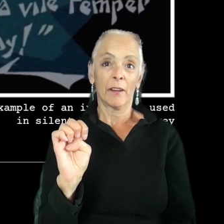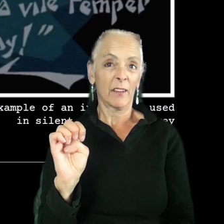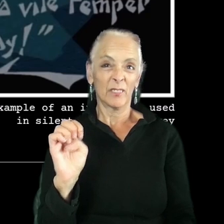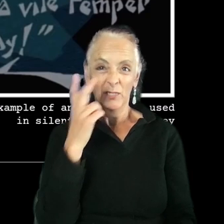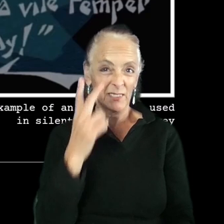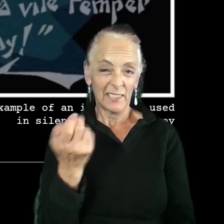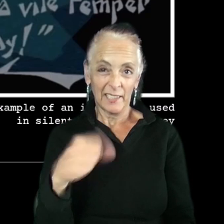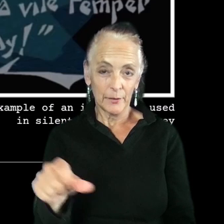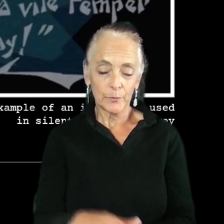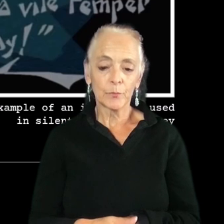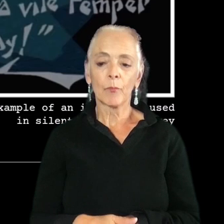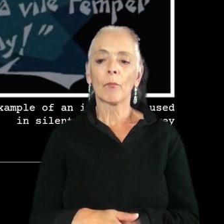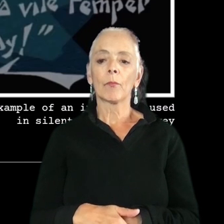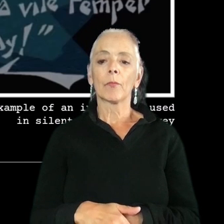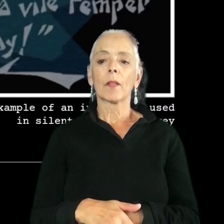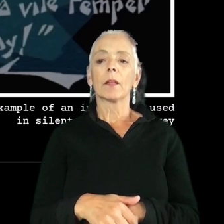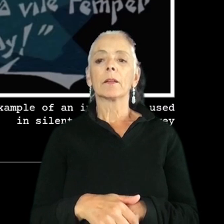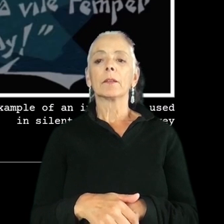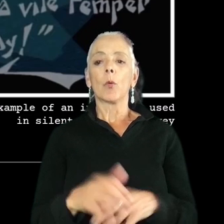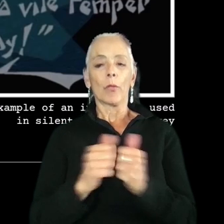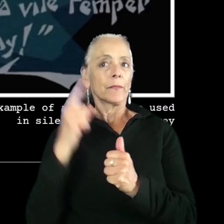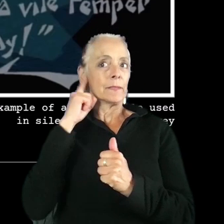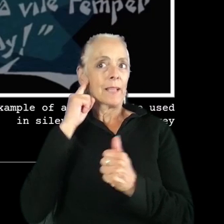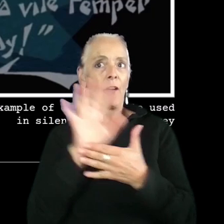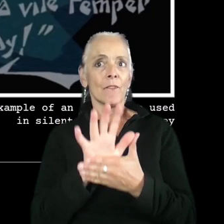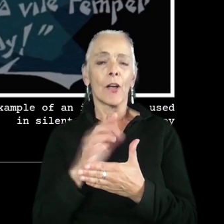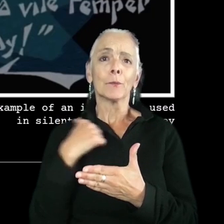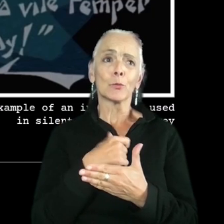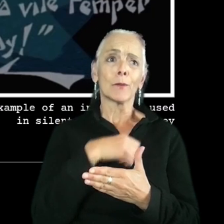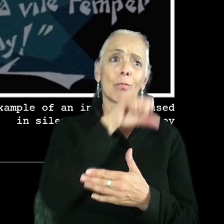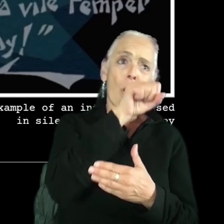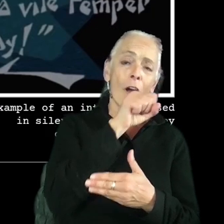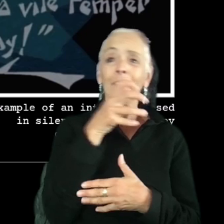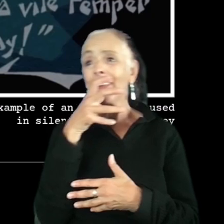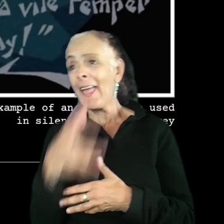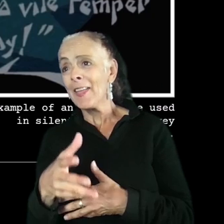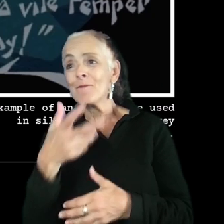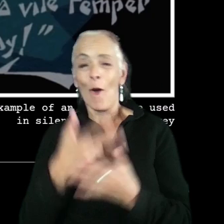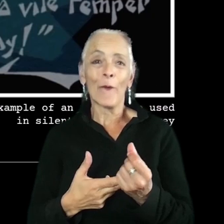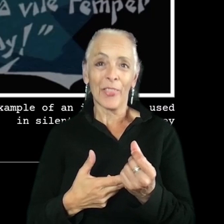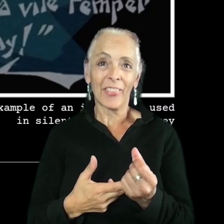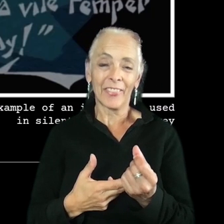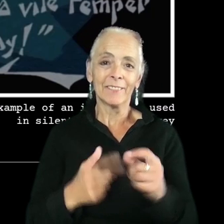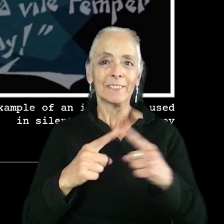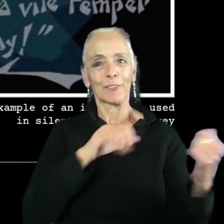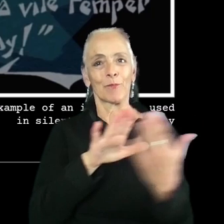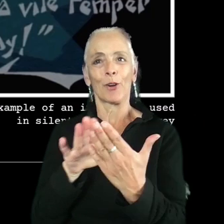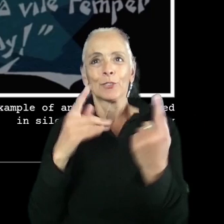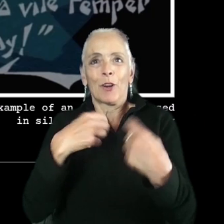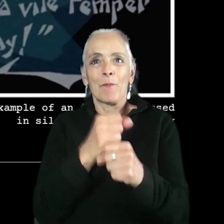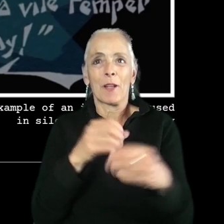And, you know, when it comes to sound films, we've grown to love and hate them. And obviously, there's been different approaches to try and make those